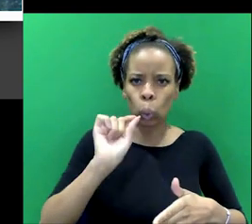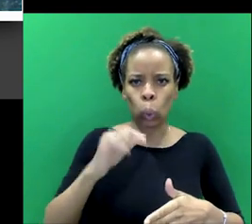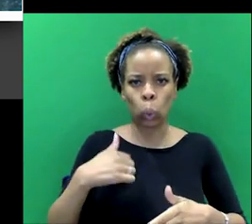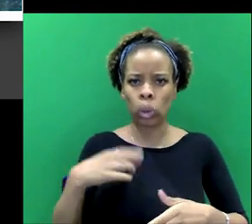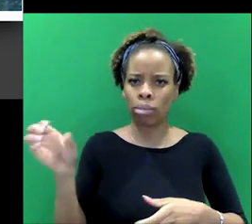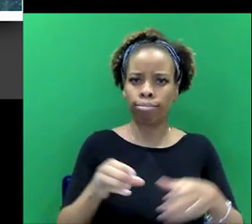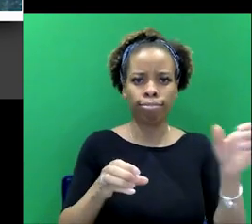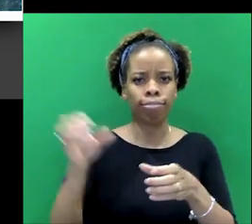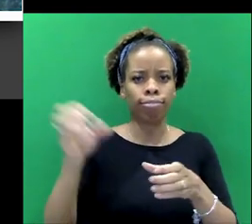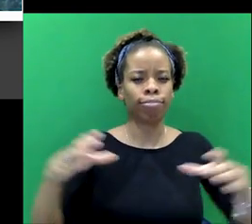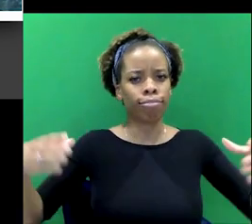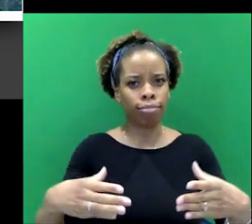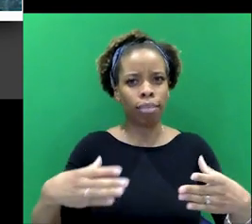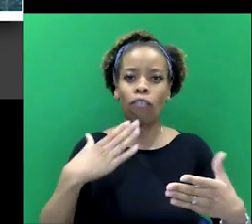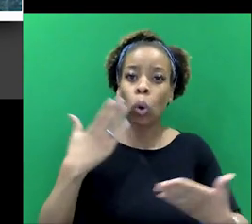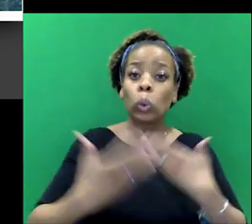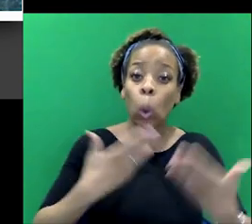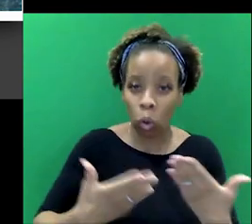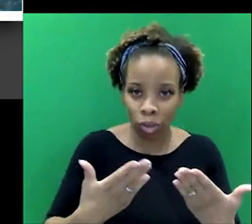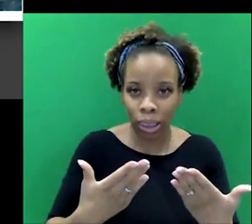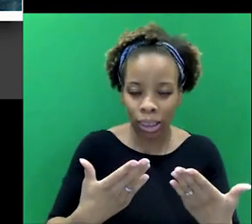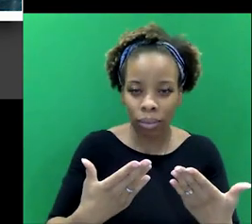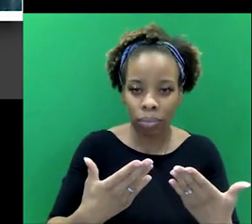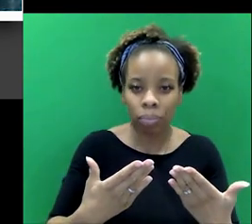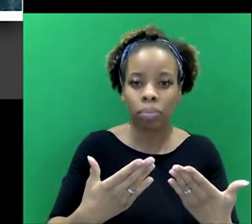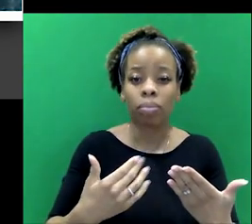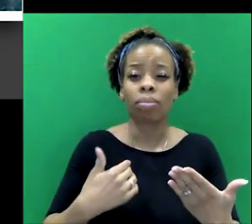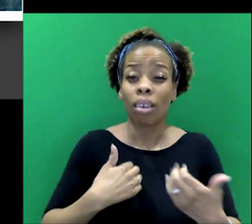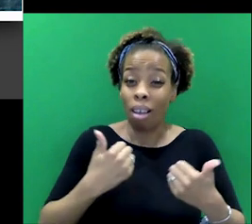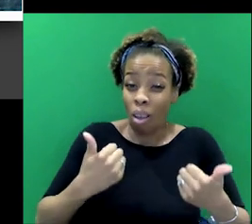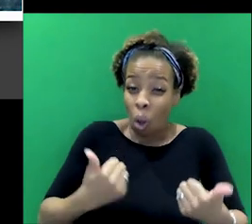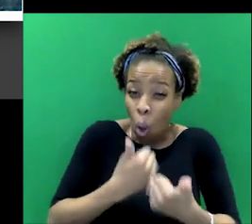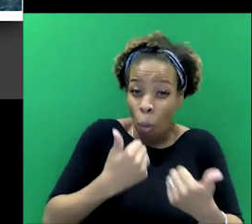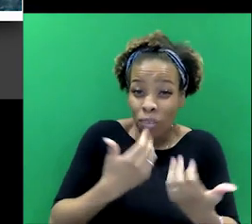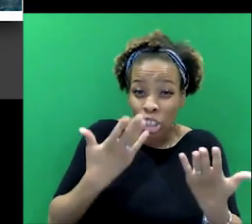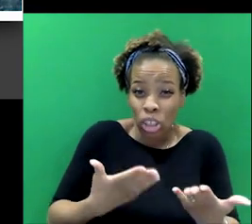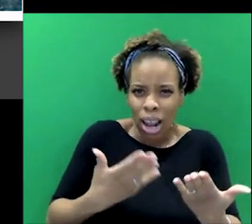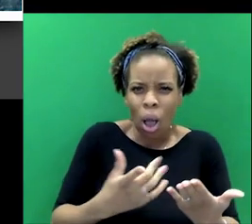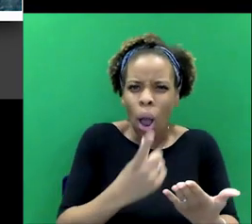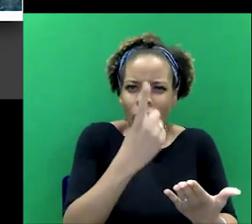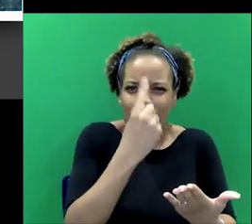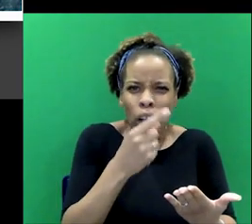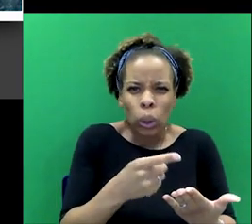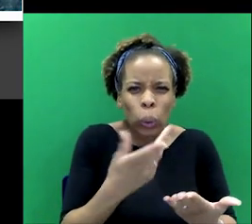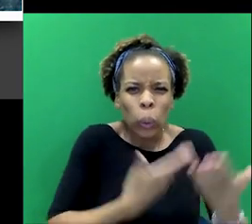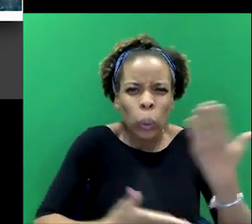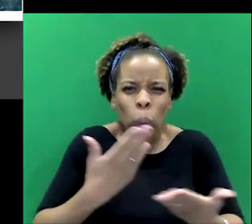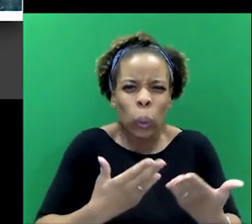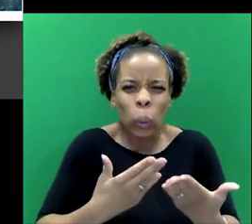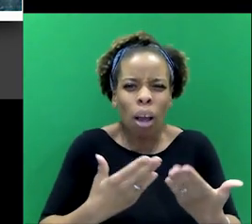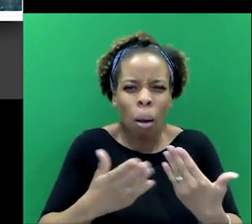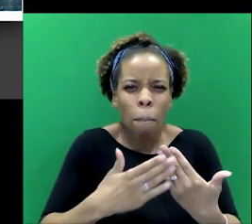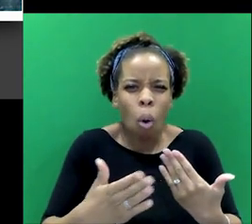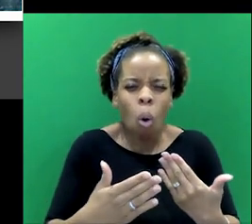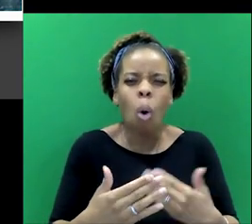is really powerful. But can we, can we, as we come towards the end, can we try and muddy that up a bit? Can we kind of,